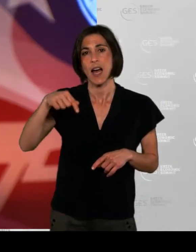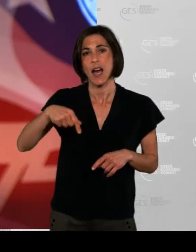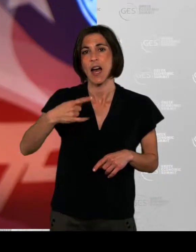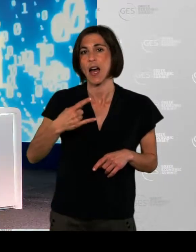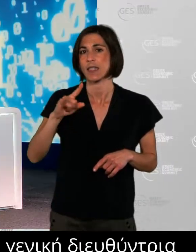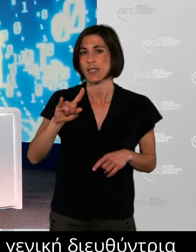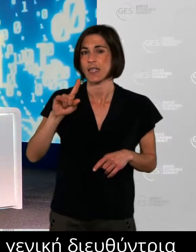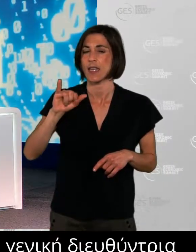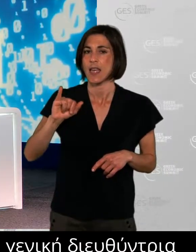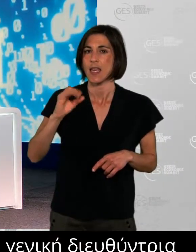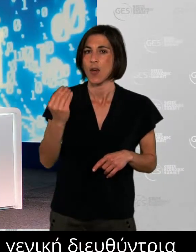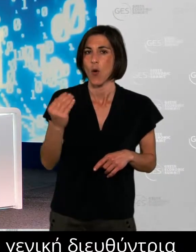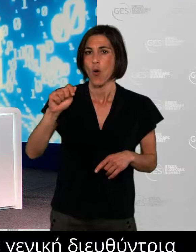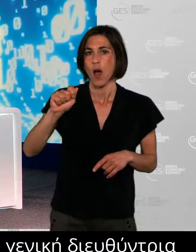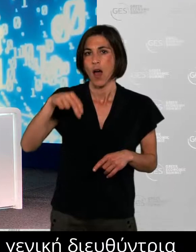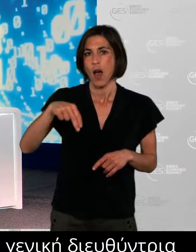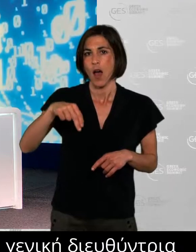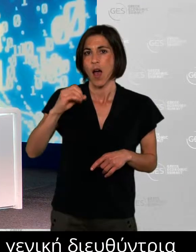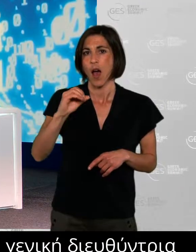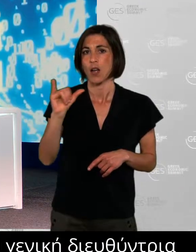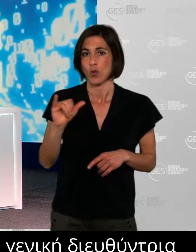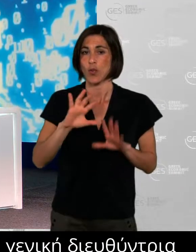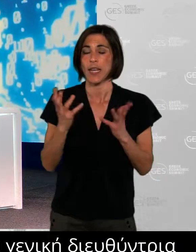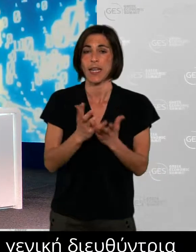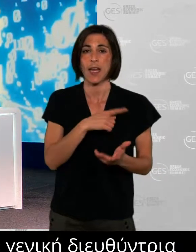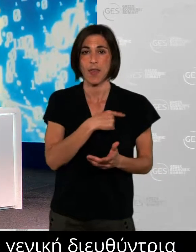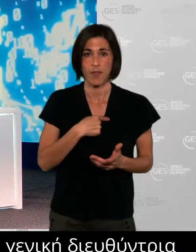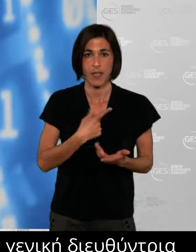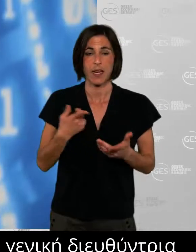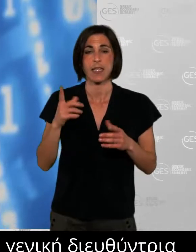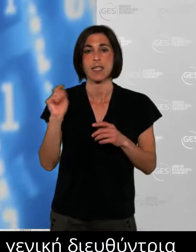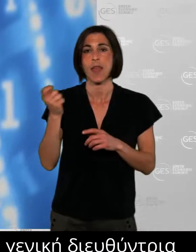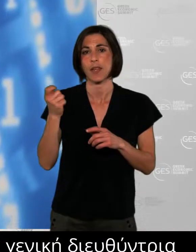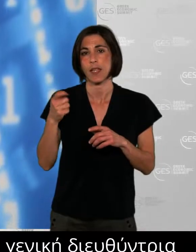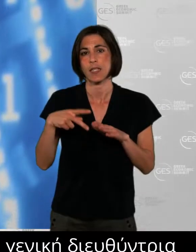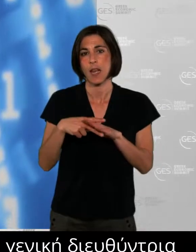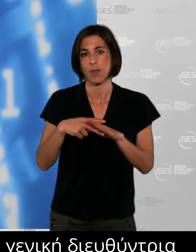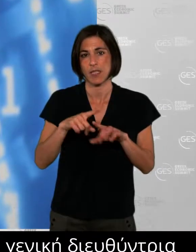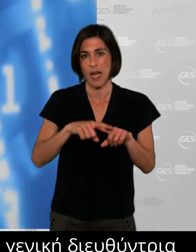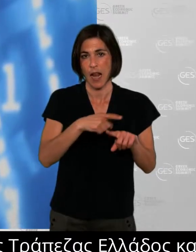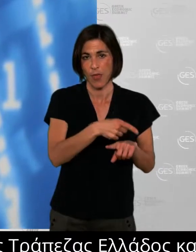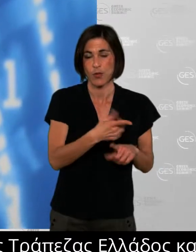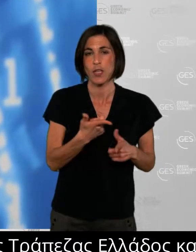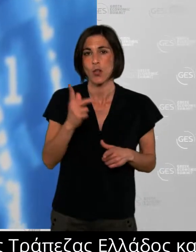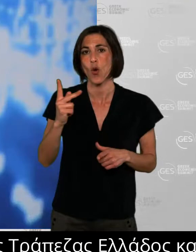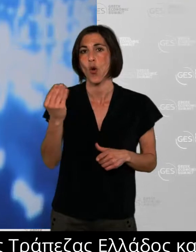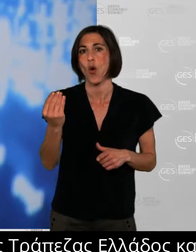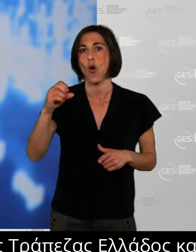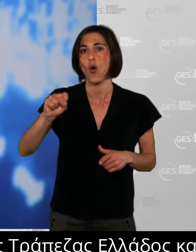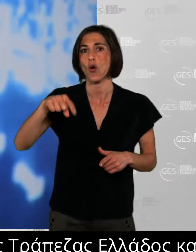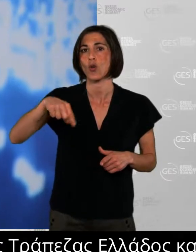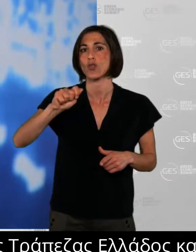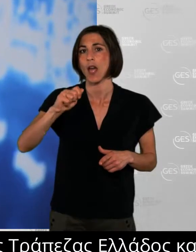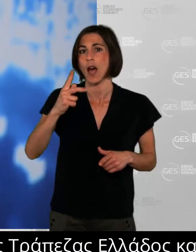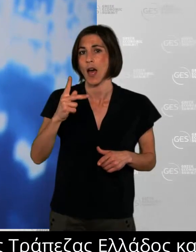welcome. Nikos Konstakis, Managing Director Athens and Global VP Sportbook Product for Openbed. Did I put it